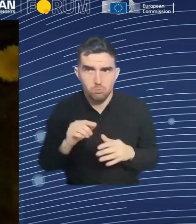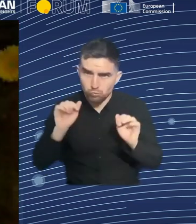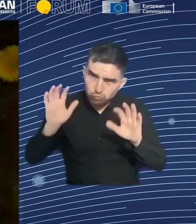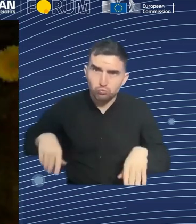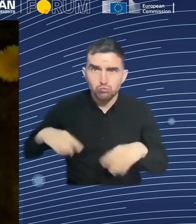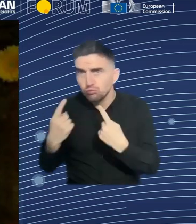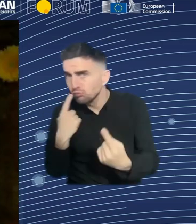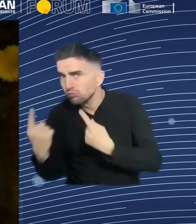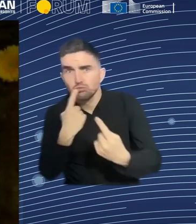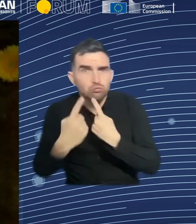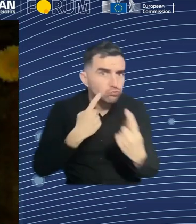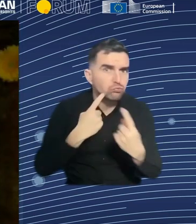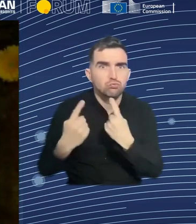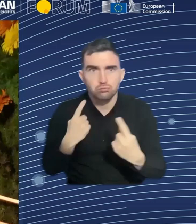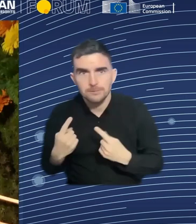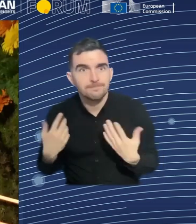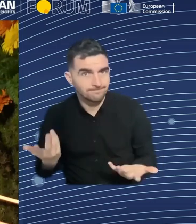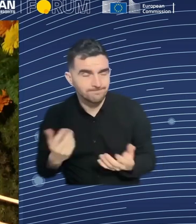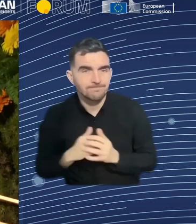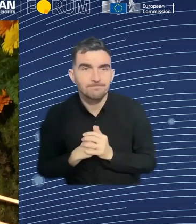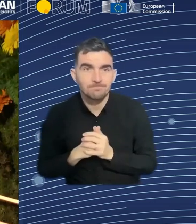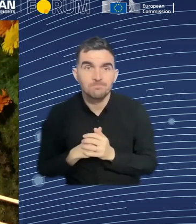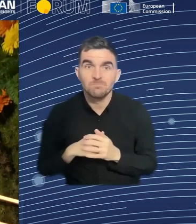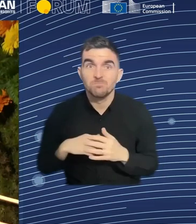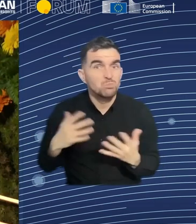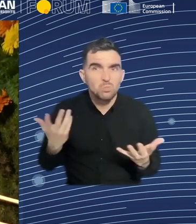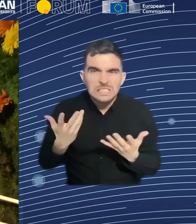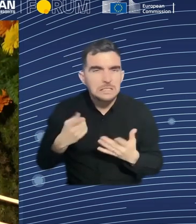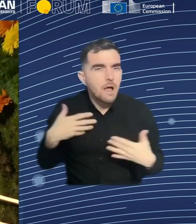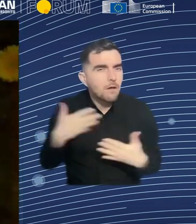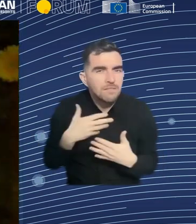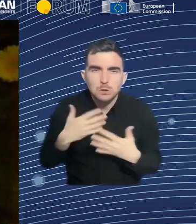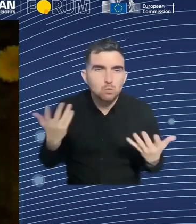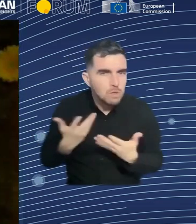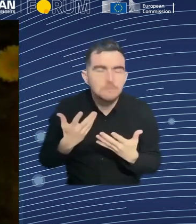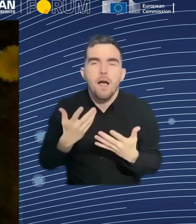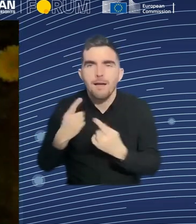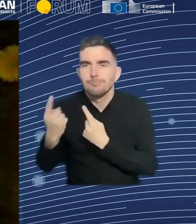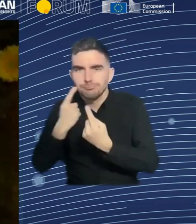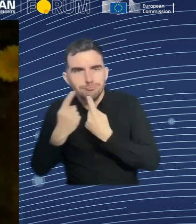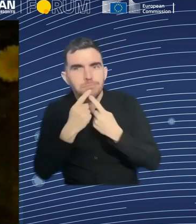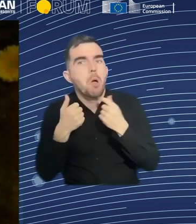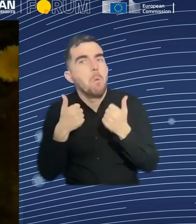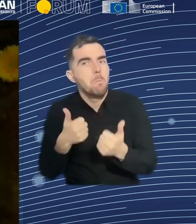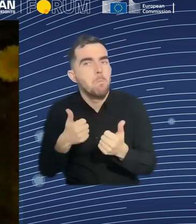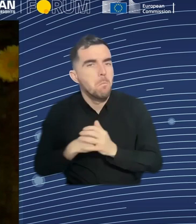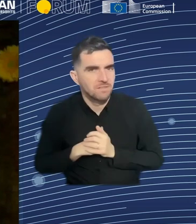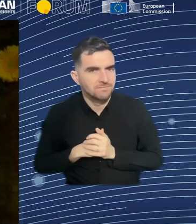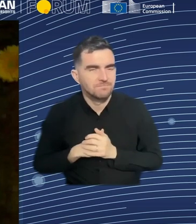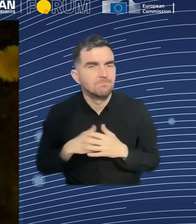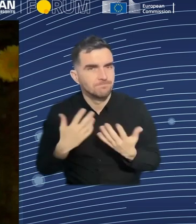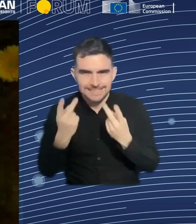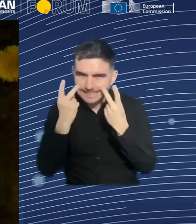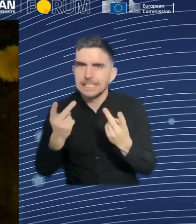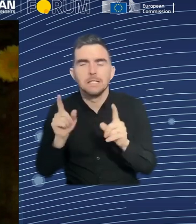the… Like embracing and accepting it. Exactly. Yes, that's it. Therefore, awareness, to build awareness